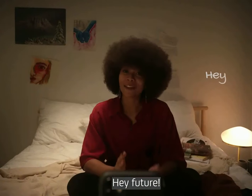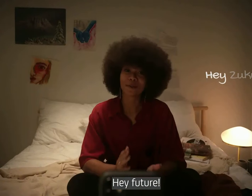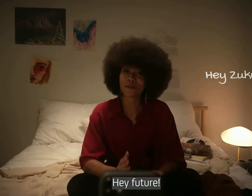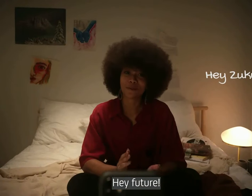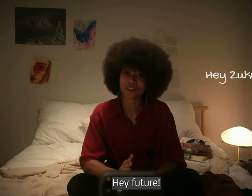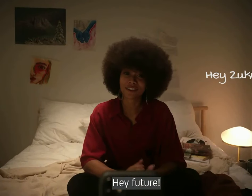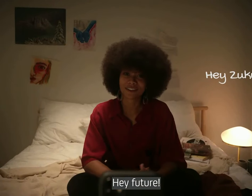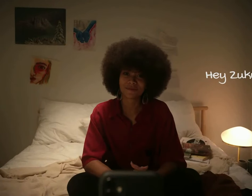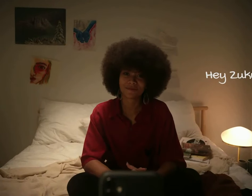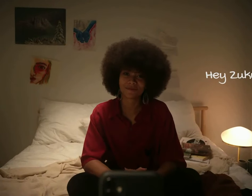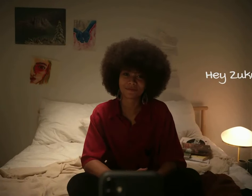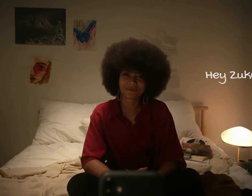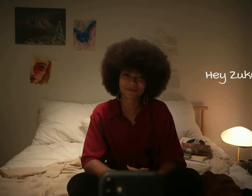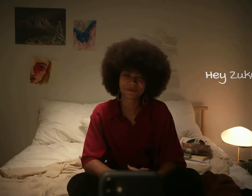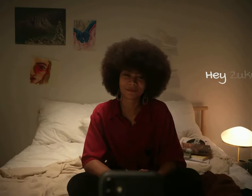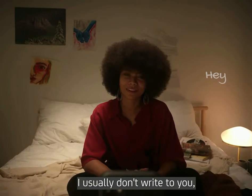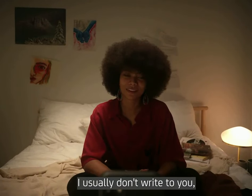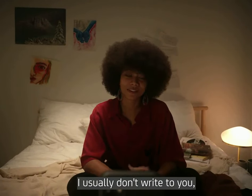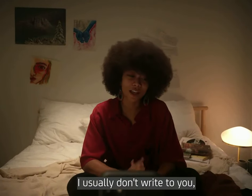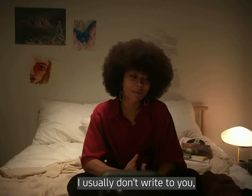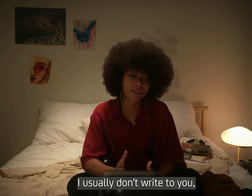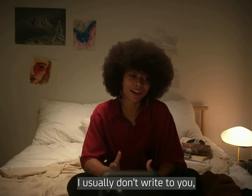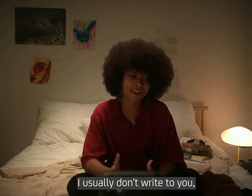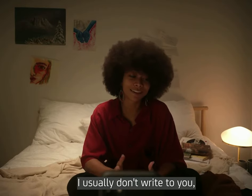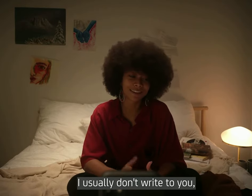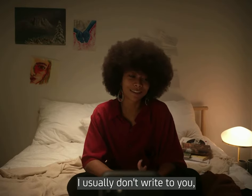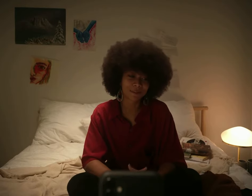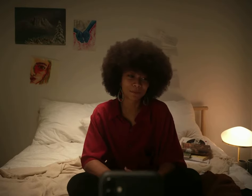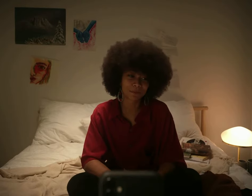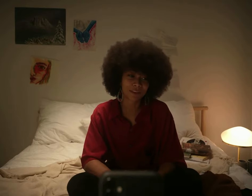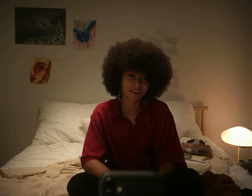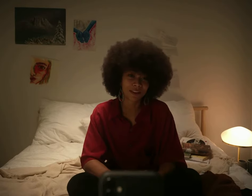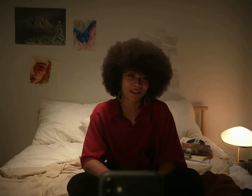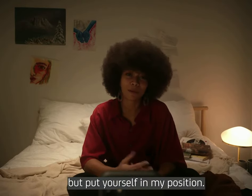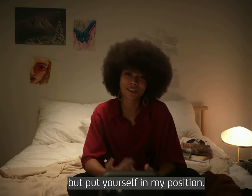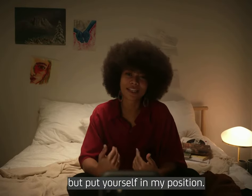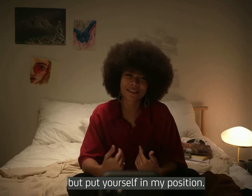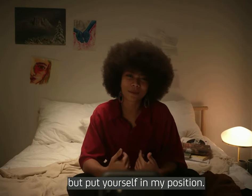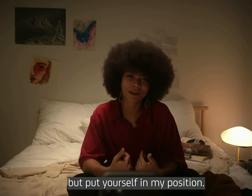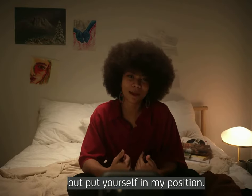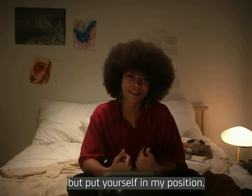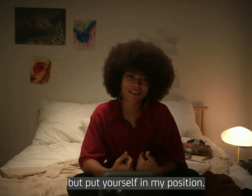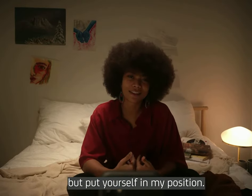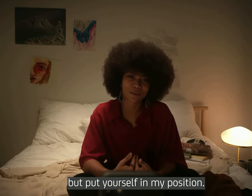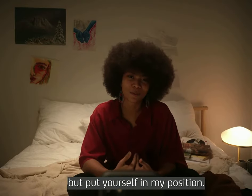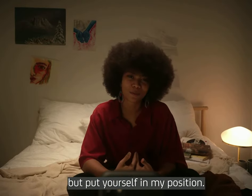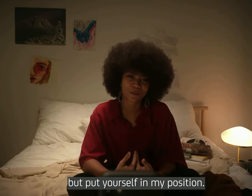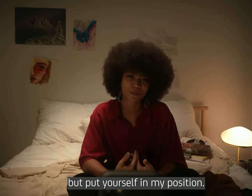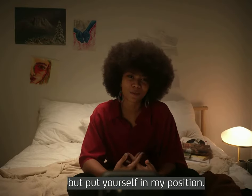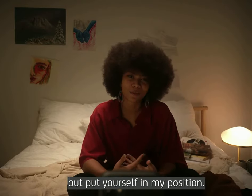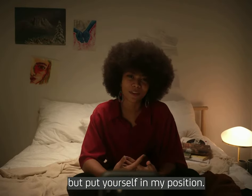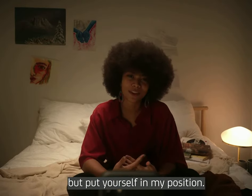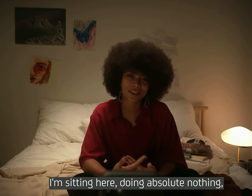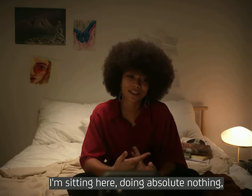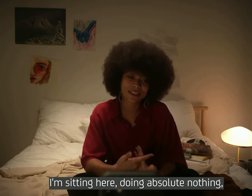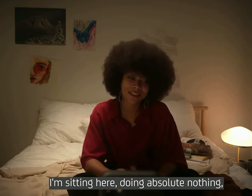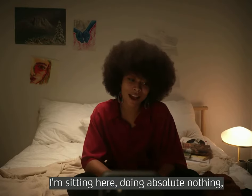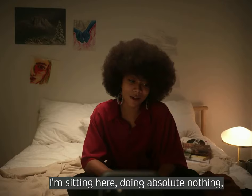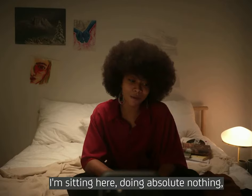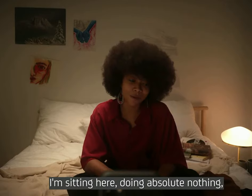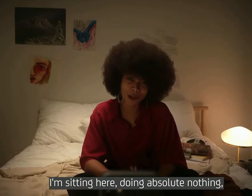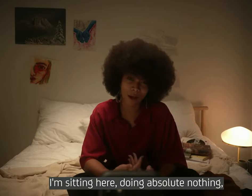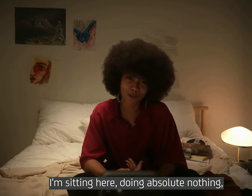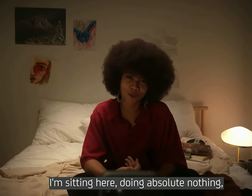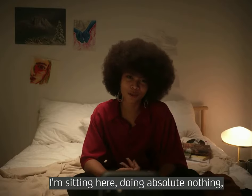Hey Zukunft, I actually don't anything, but put yourself in my mind. I sit